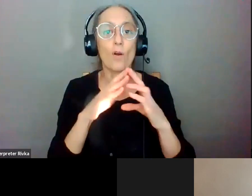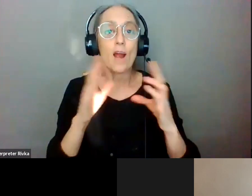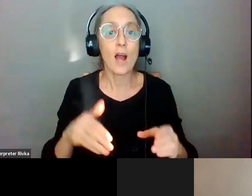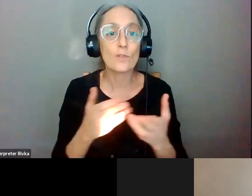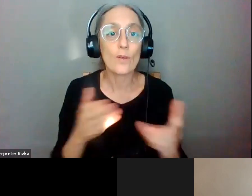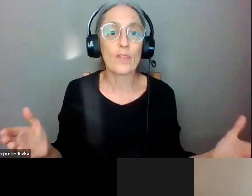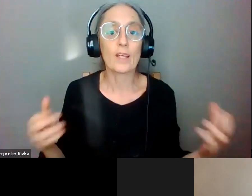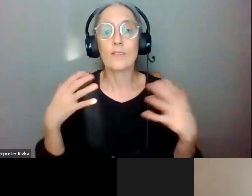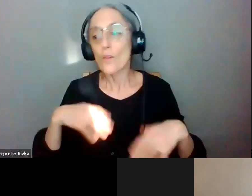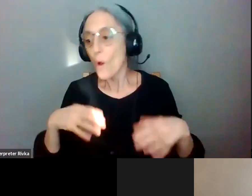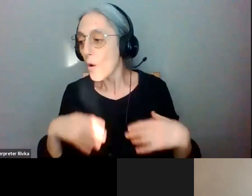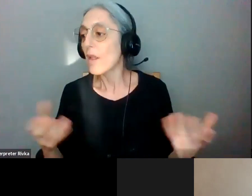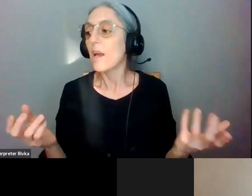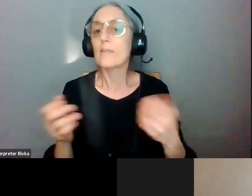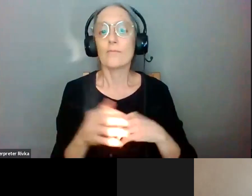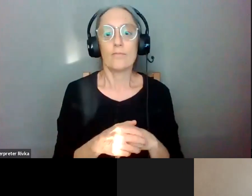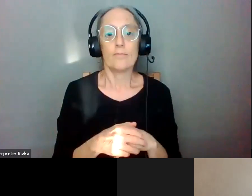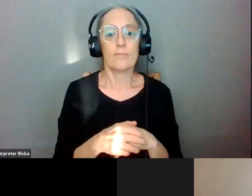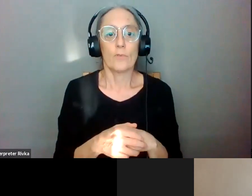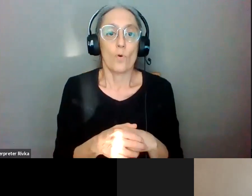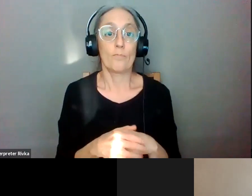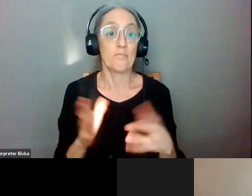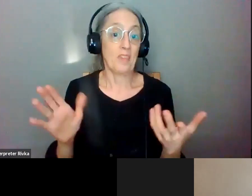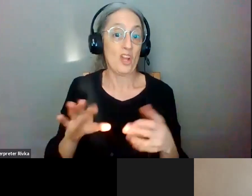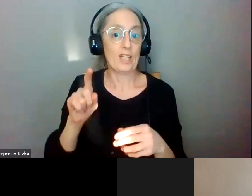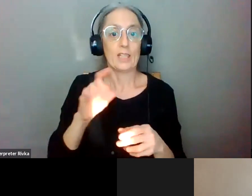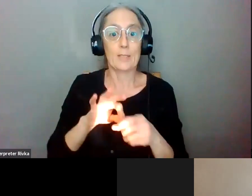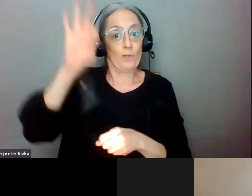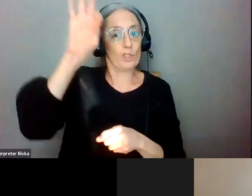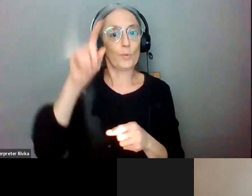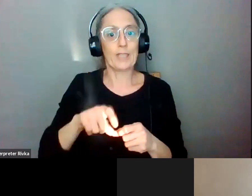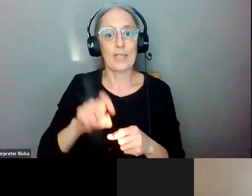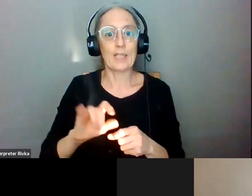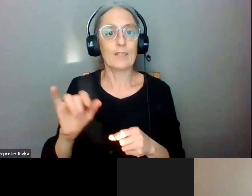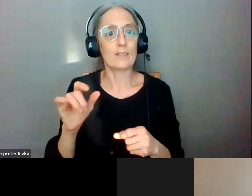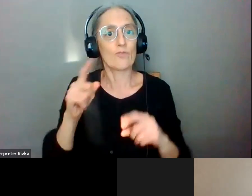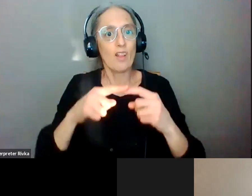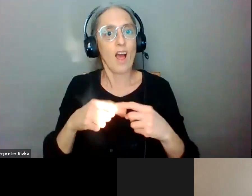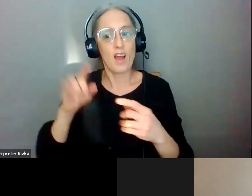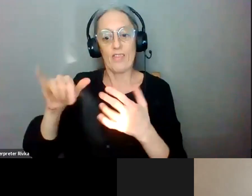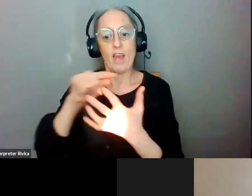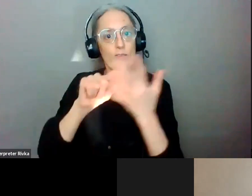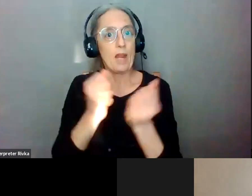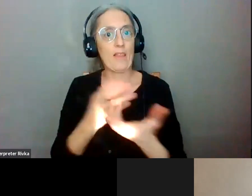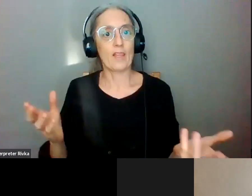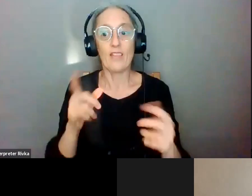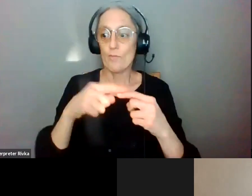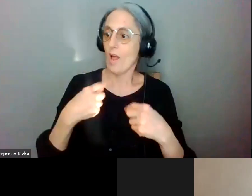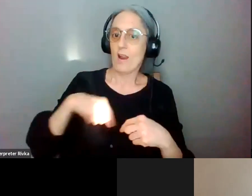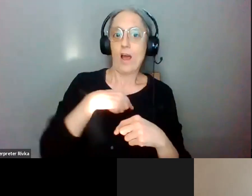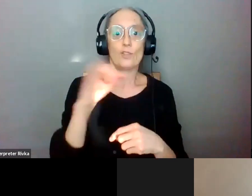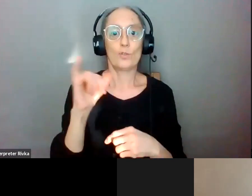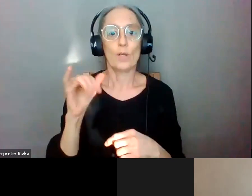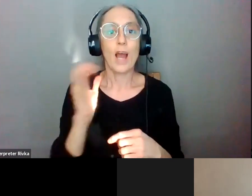um or their spiritual needs met so our people need a healthy